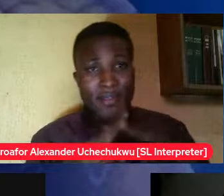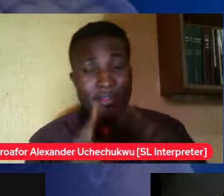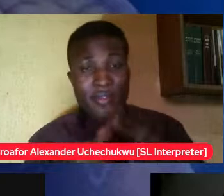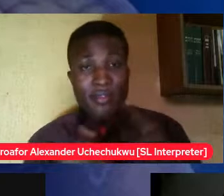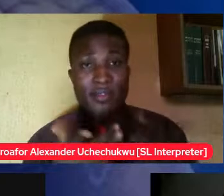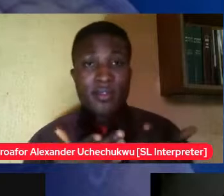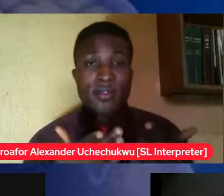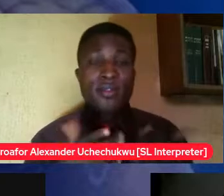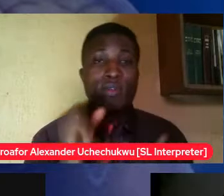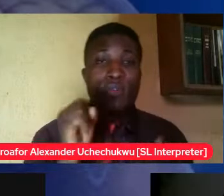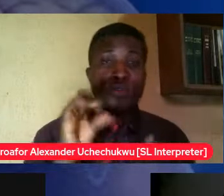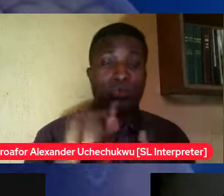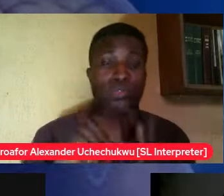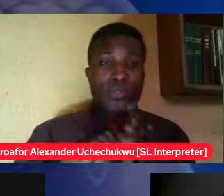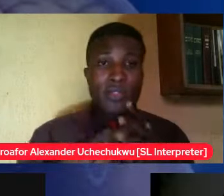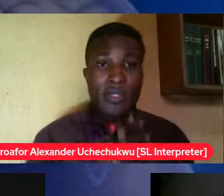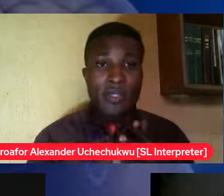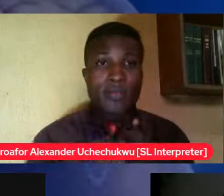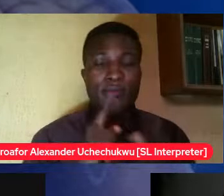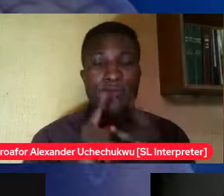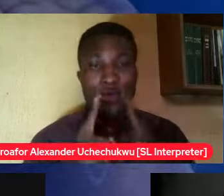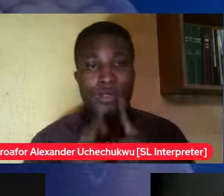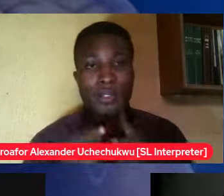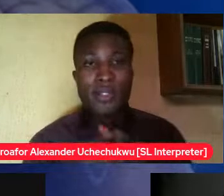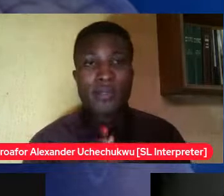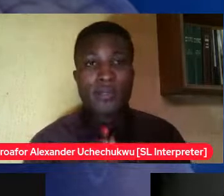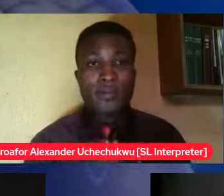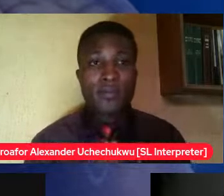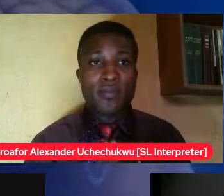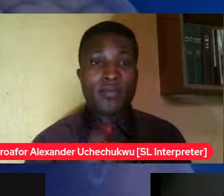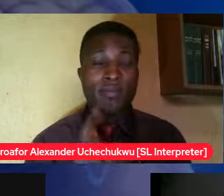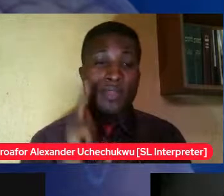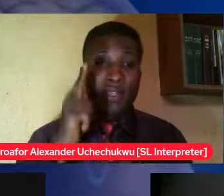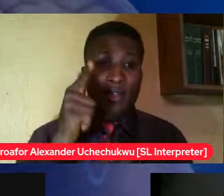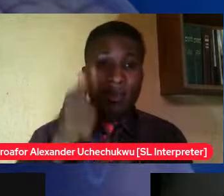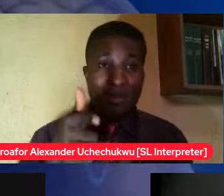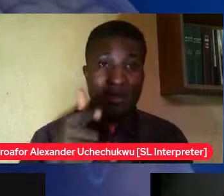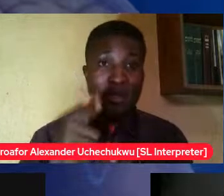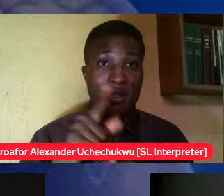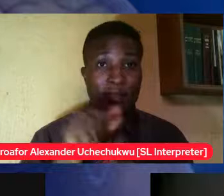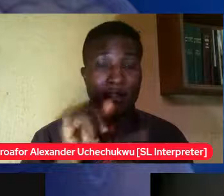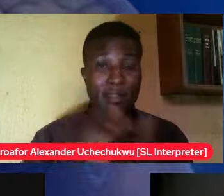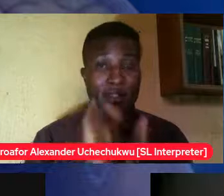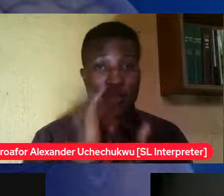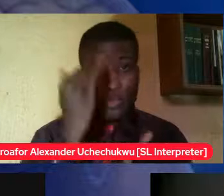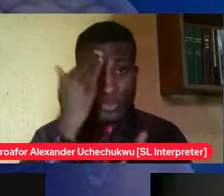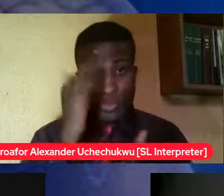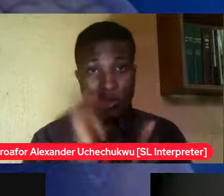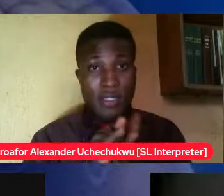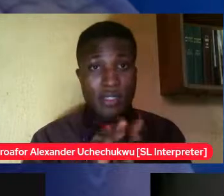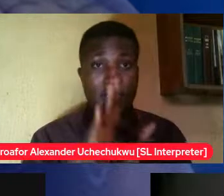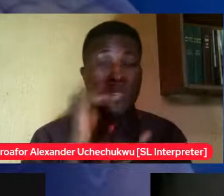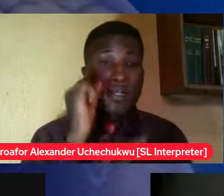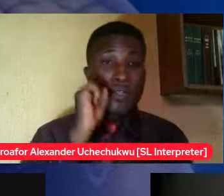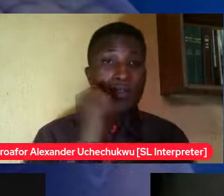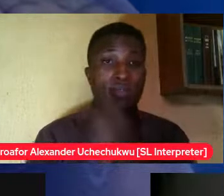after probing that she even realized that her daughter was raped at the age of 15 by a neighbor's son